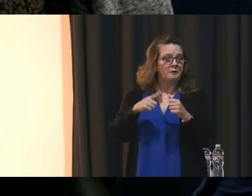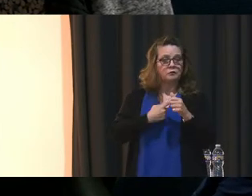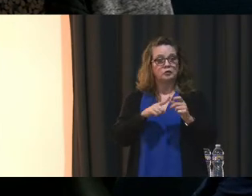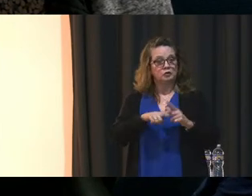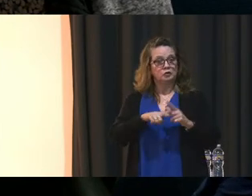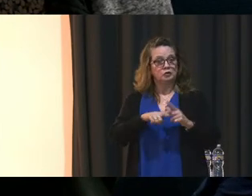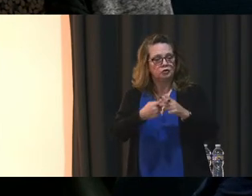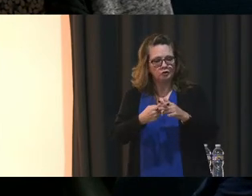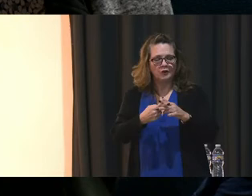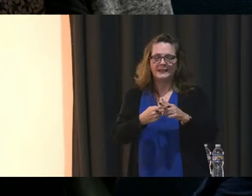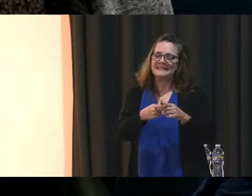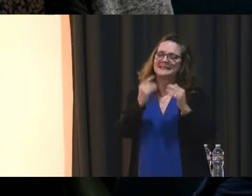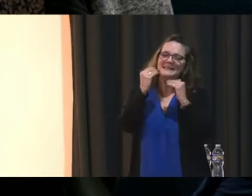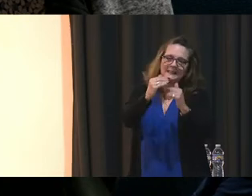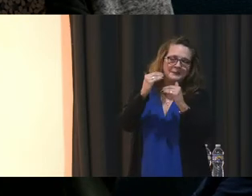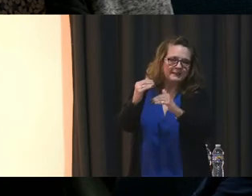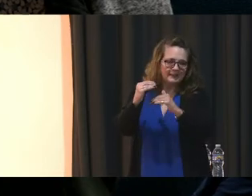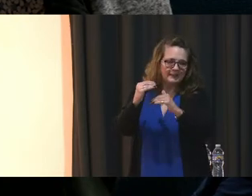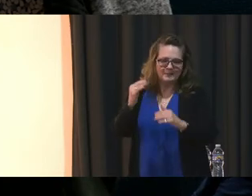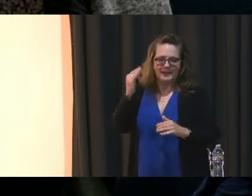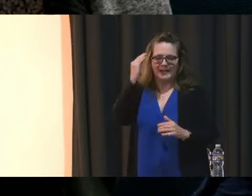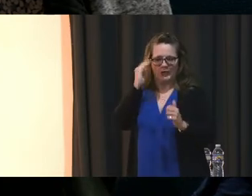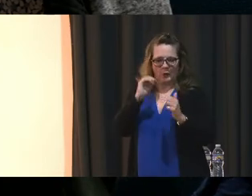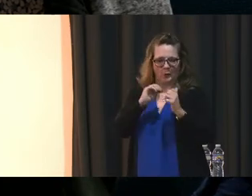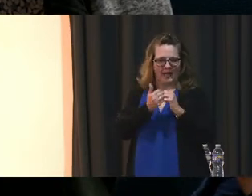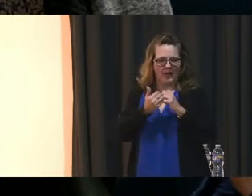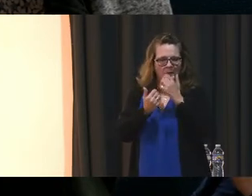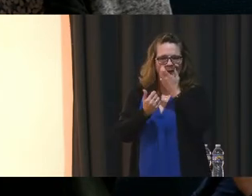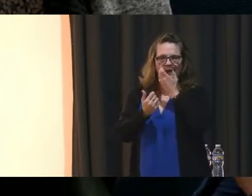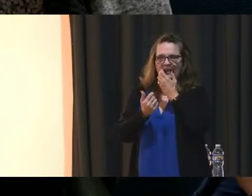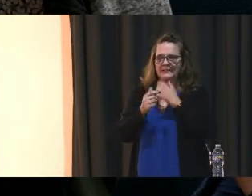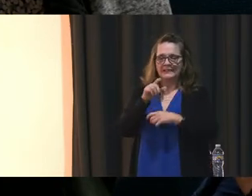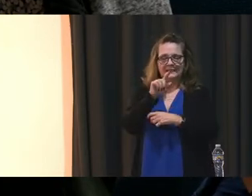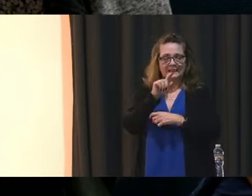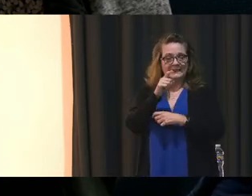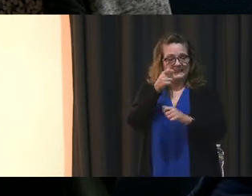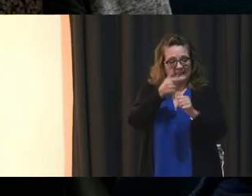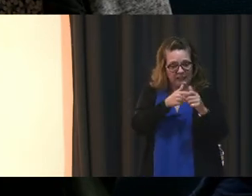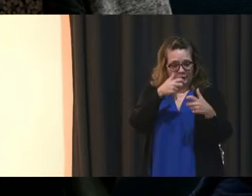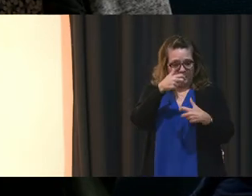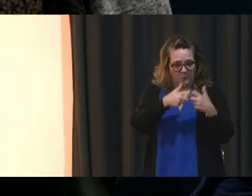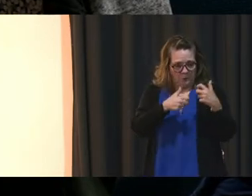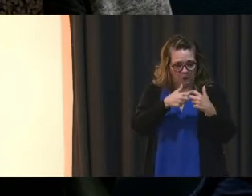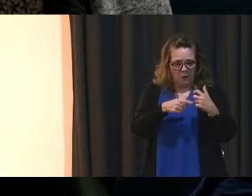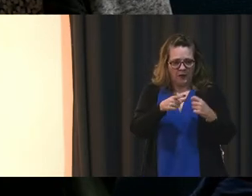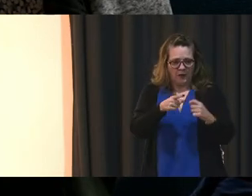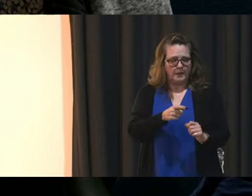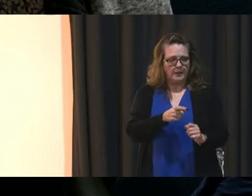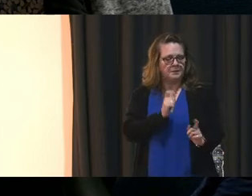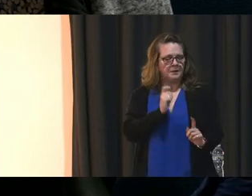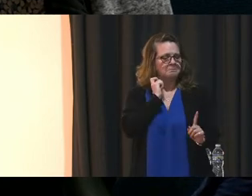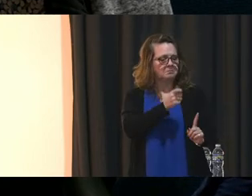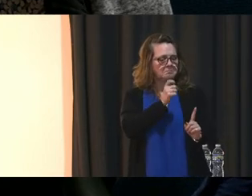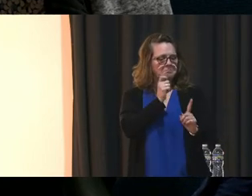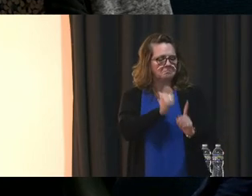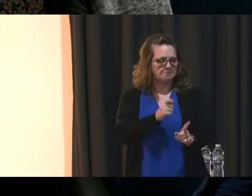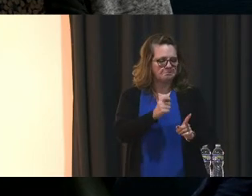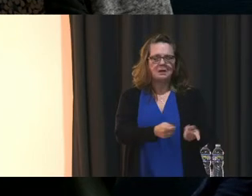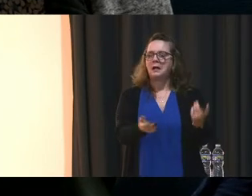just know its limitations and I know how you can't treat every problem like it's a nail and hit everything with hammers.